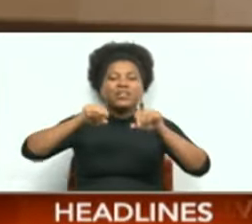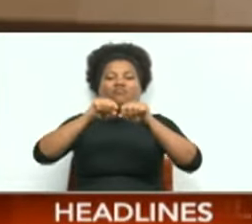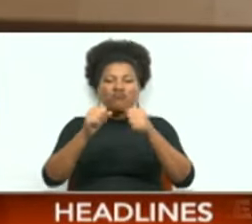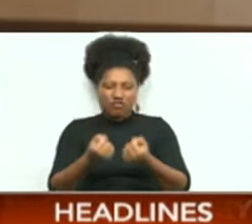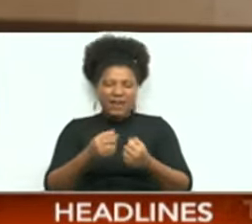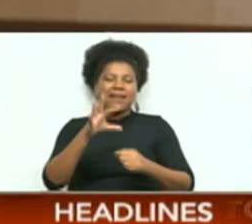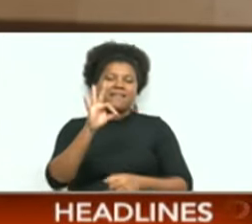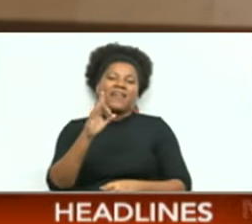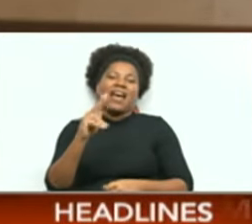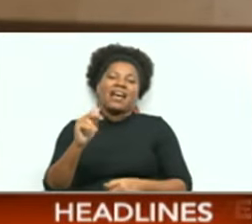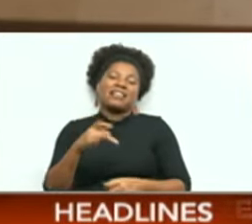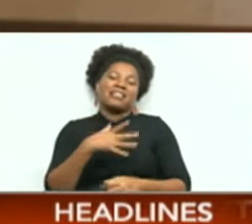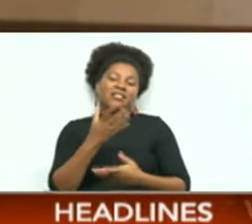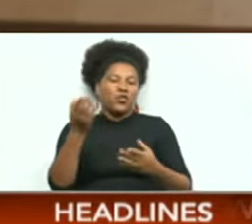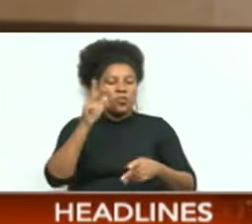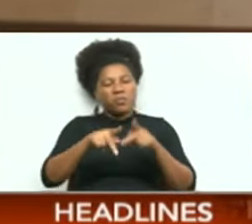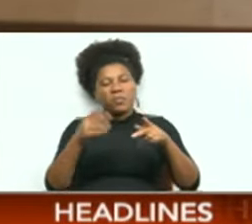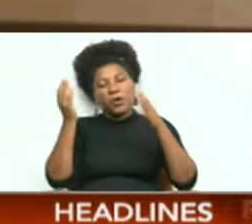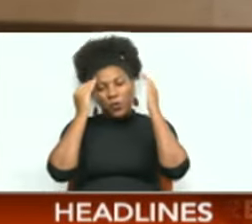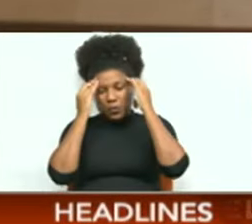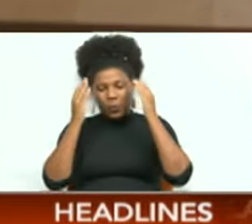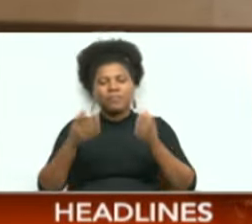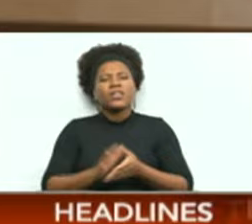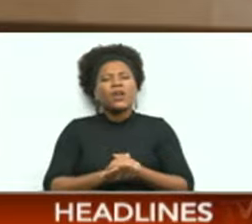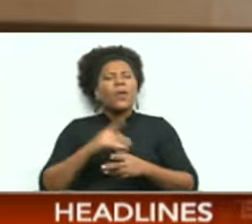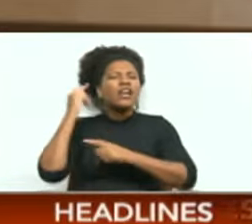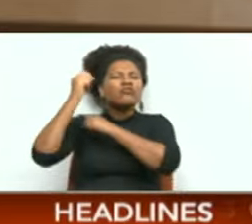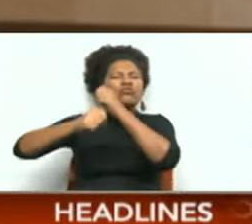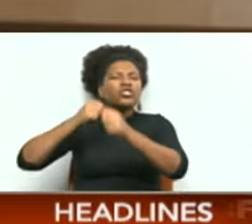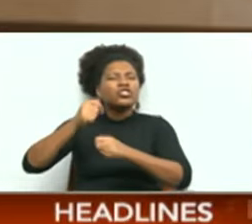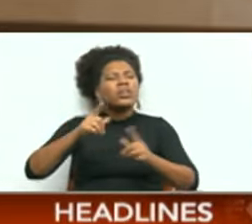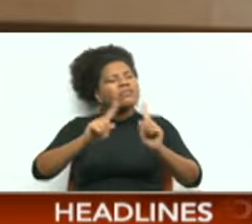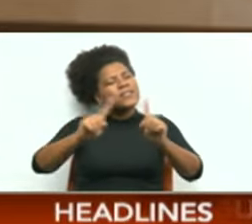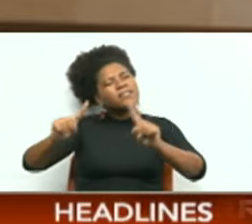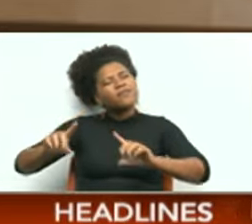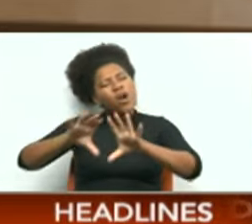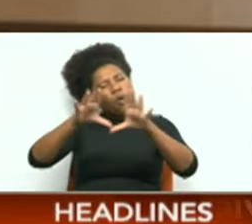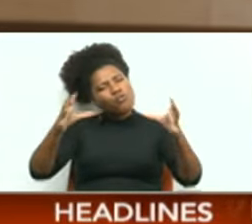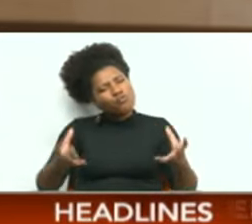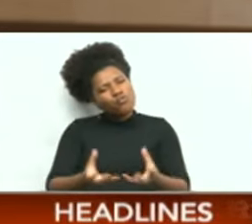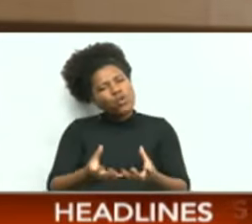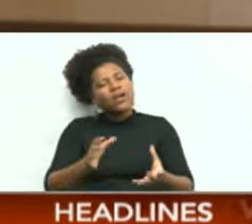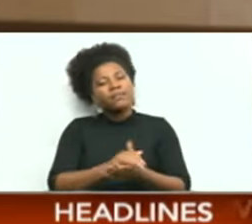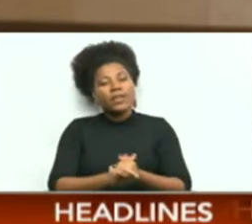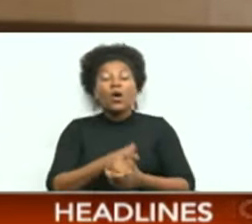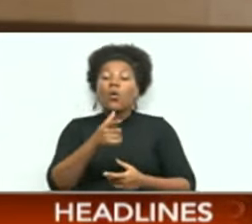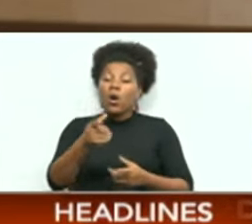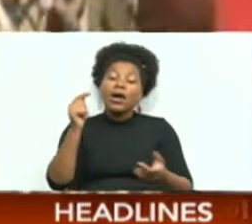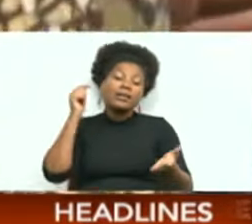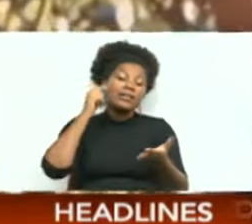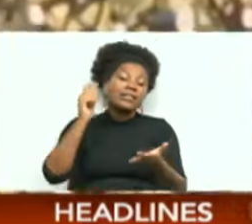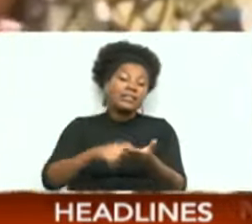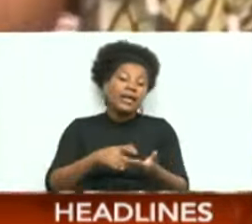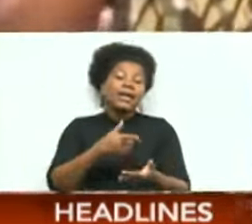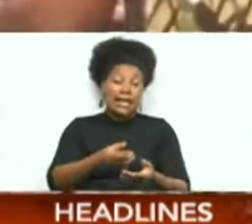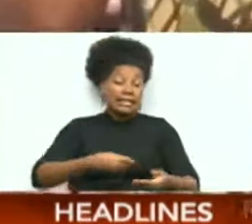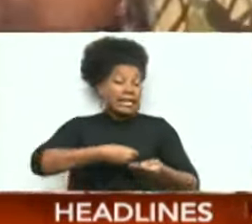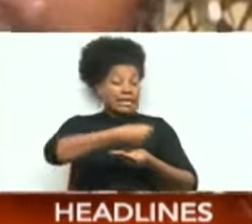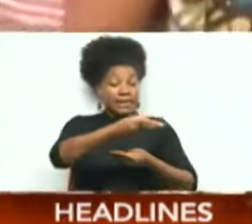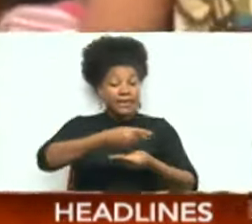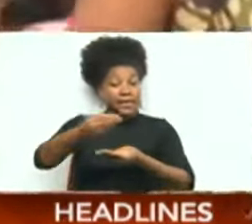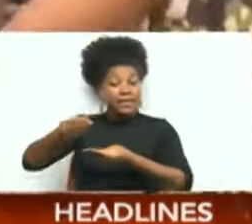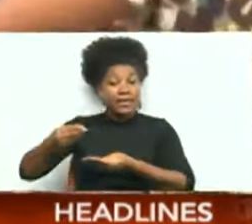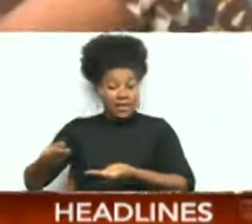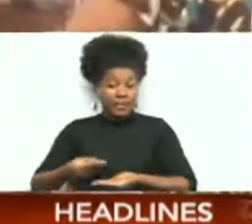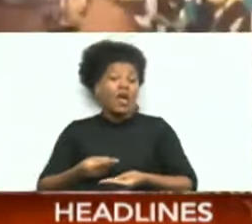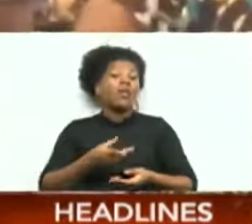While Ramadan traditions differ worldwide, one aspect remains the same, and that is donating to charity is an integral